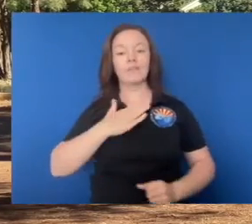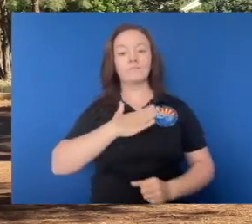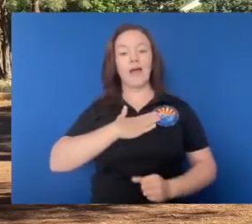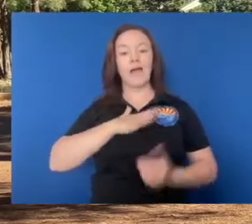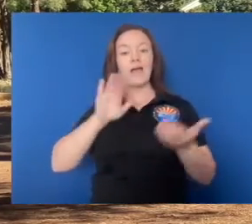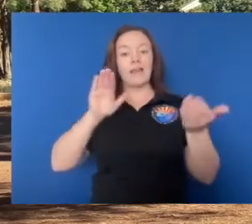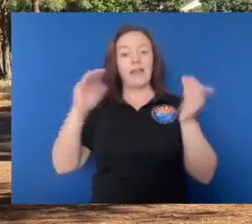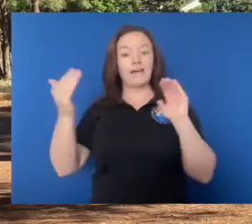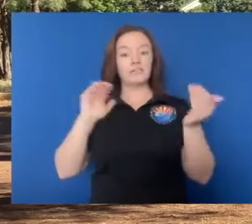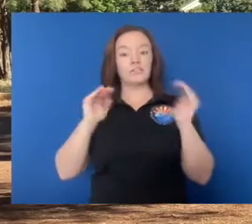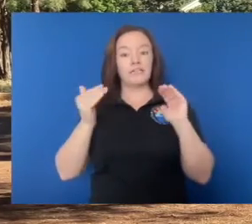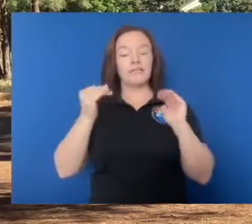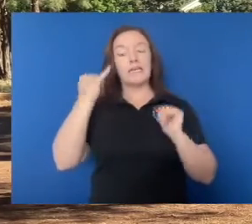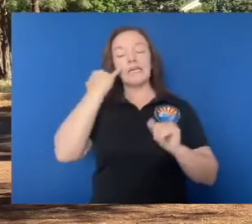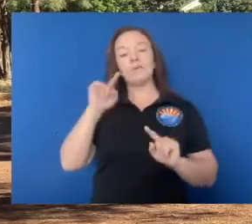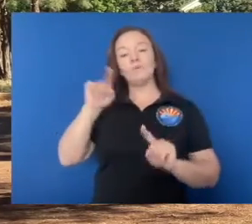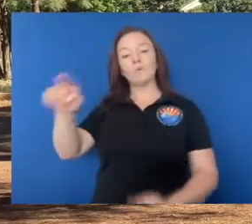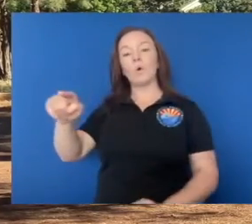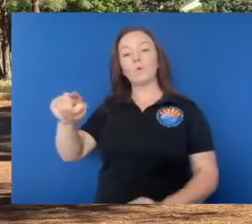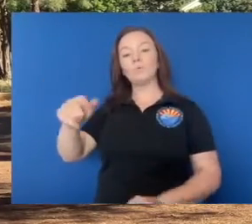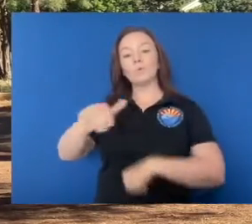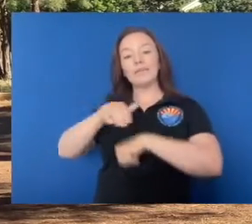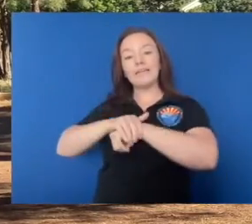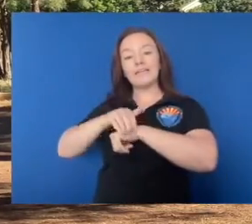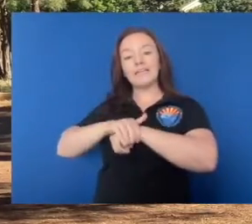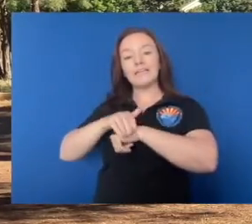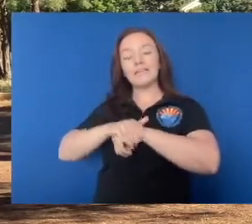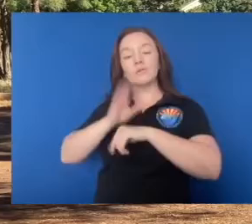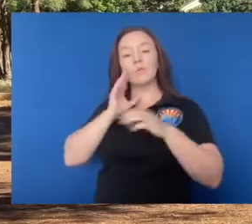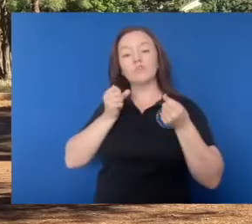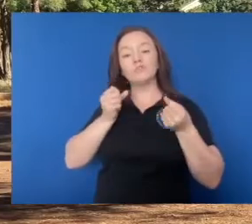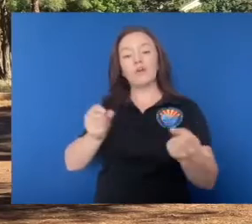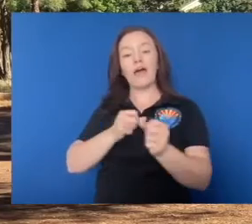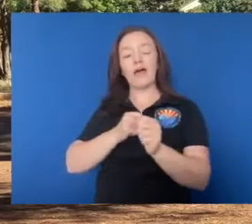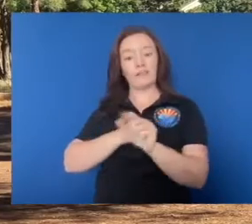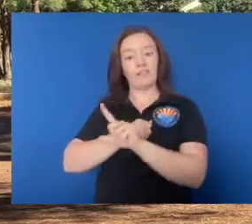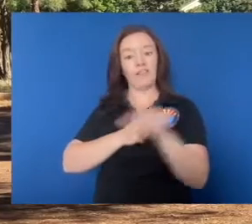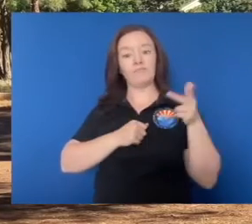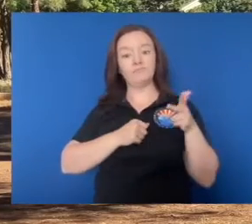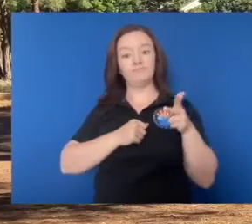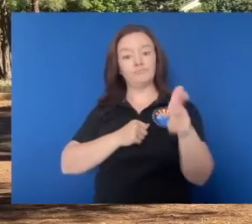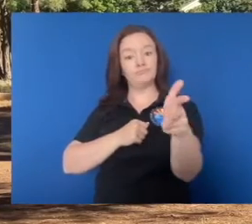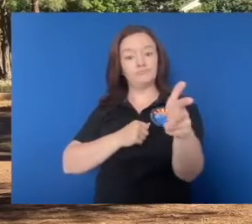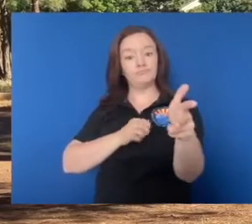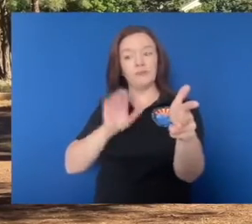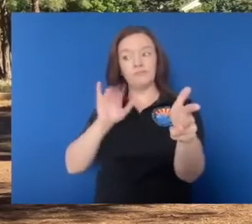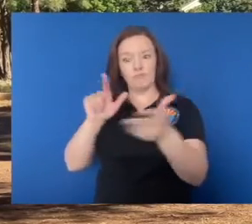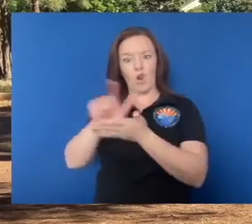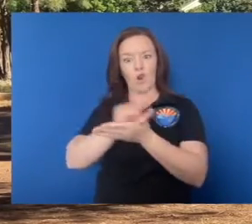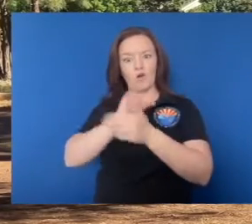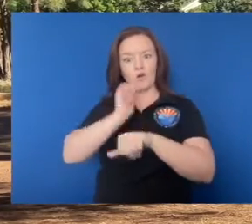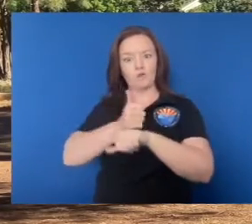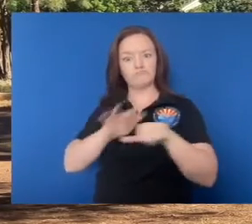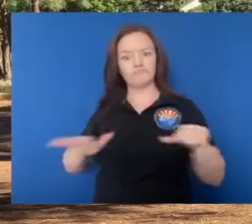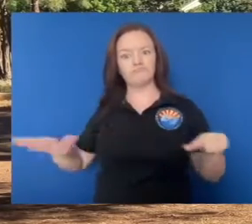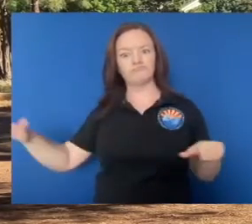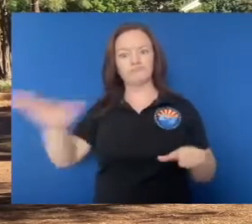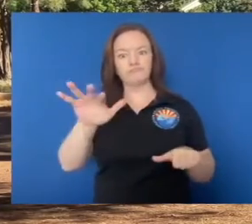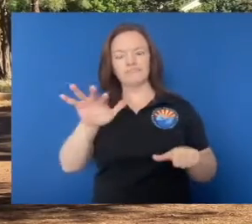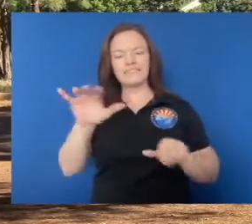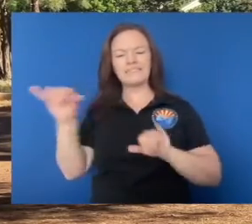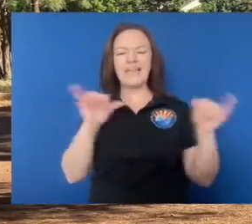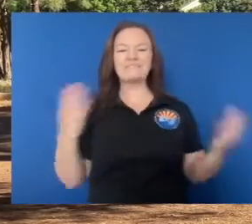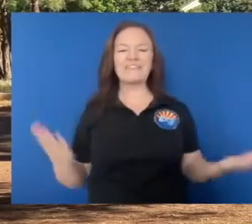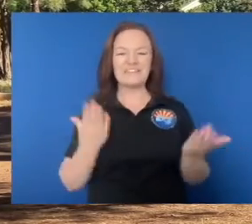most, if you go to England, you're going to drive on the left-hand side of the road because that's the law of the land. So